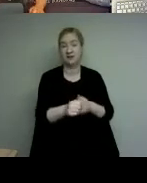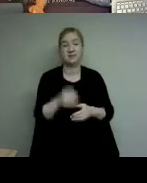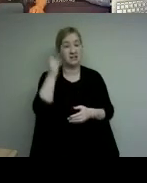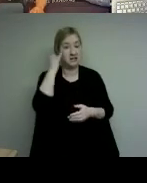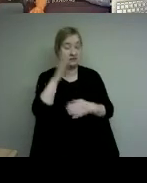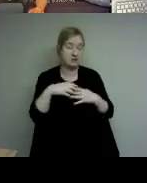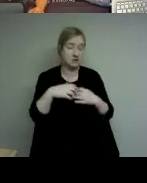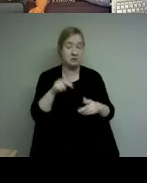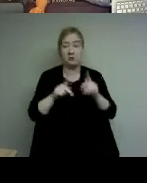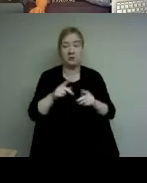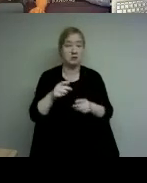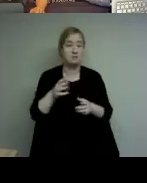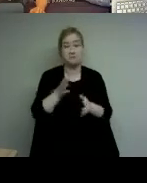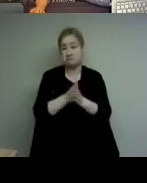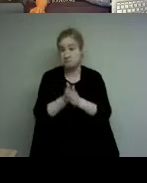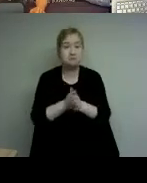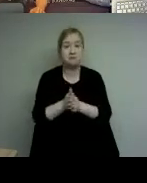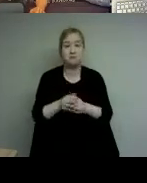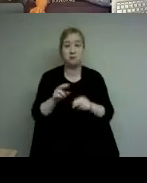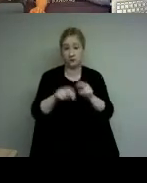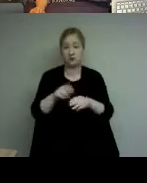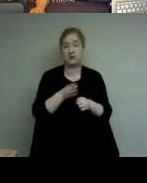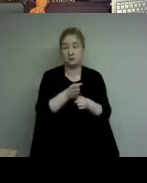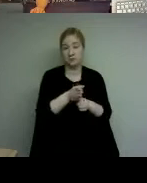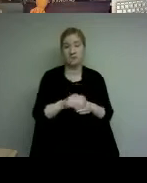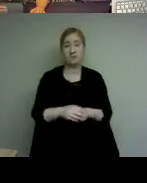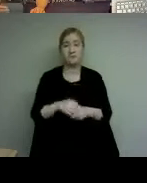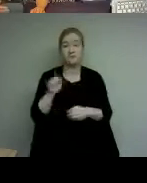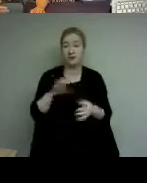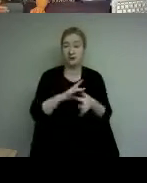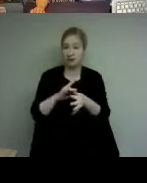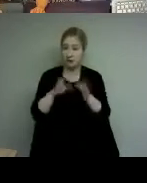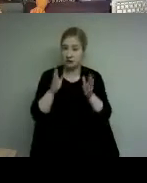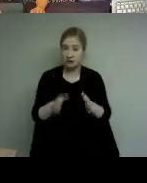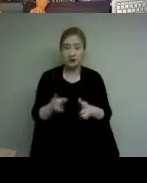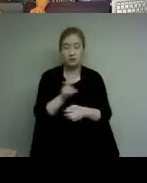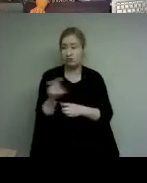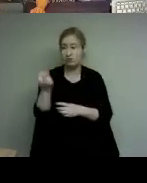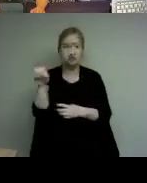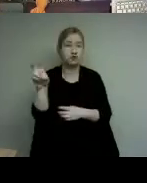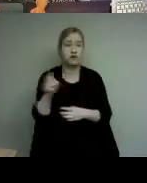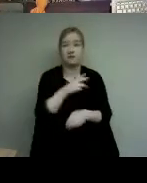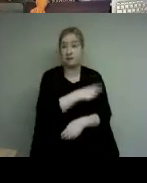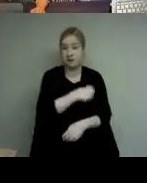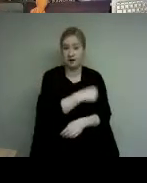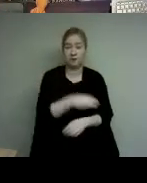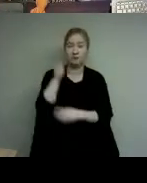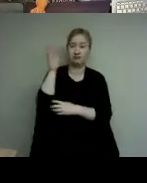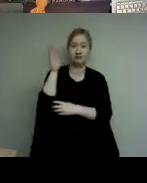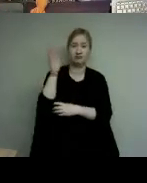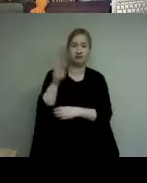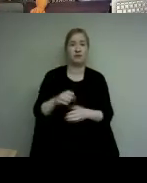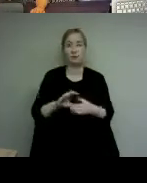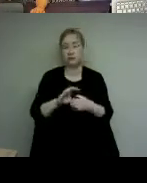construction our indigenous liaison ron castell travels all over manitoba delivering career and presentations sharing construction